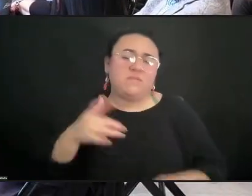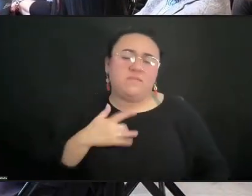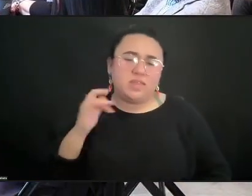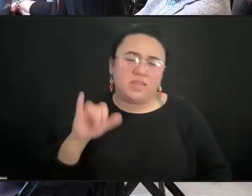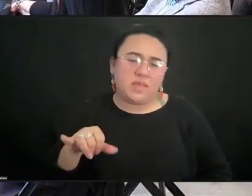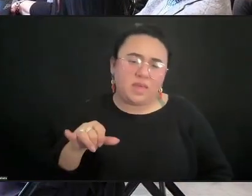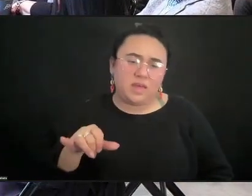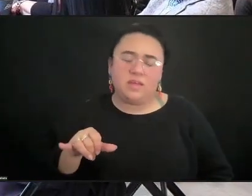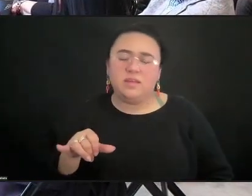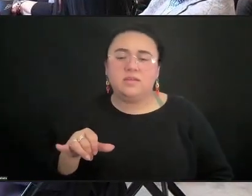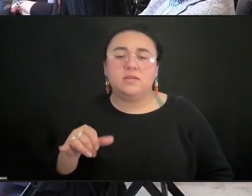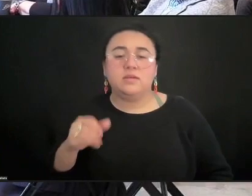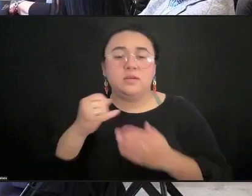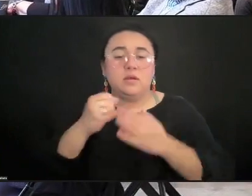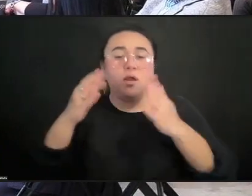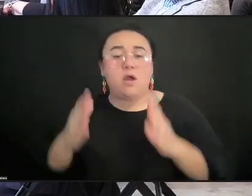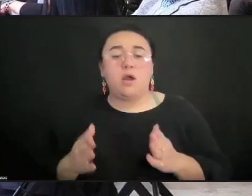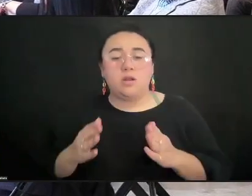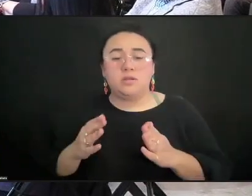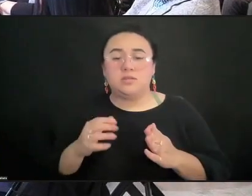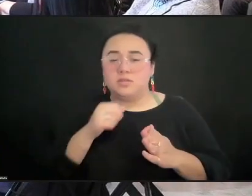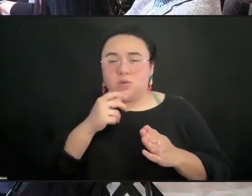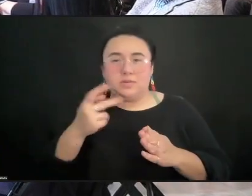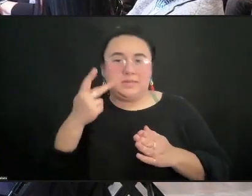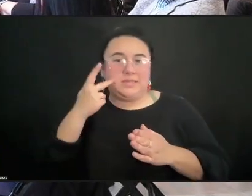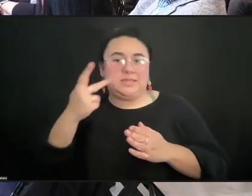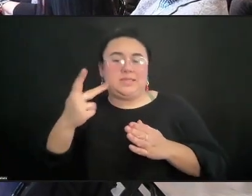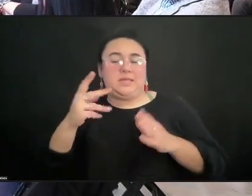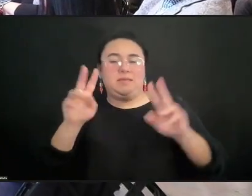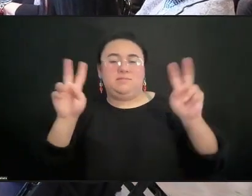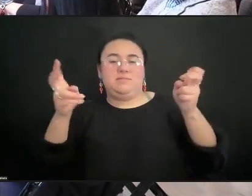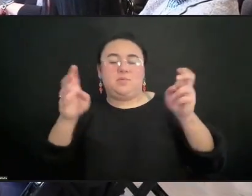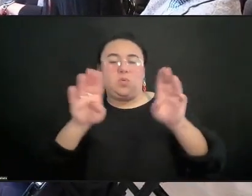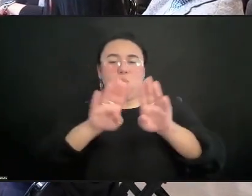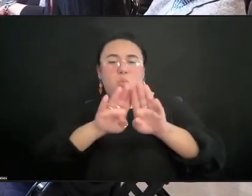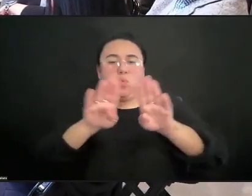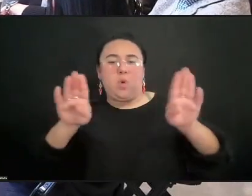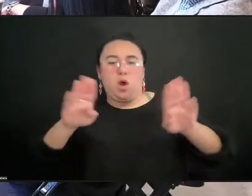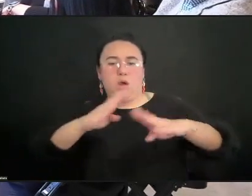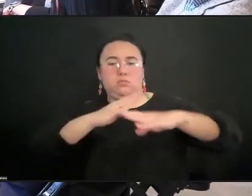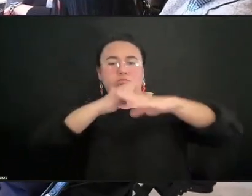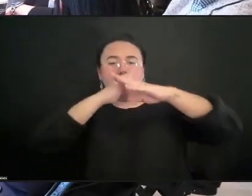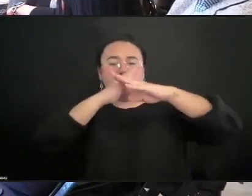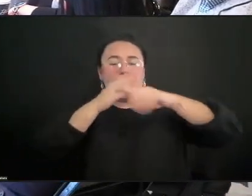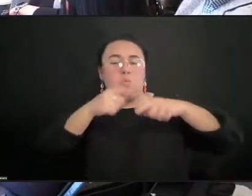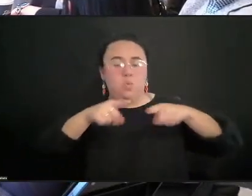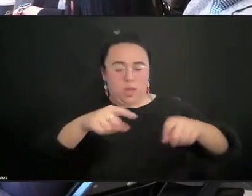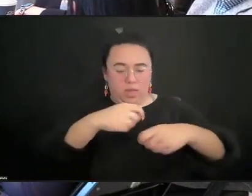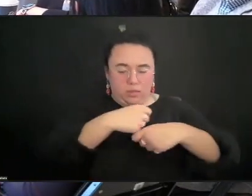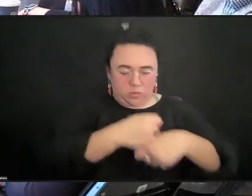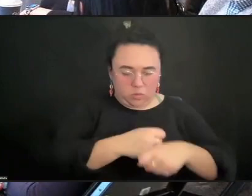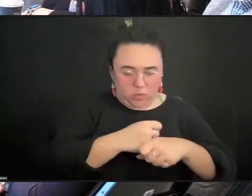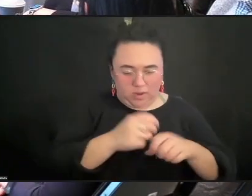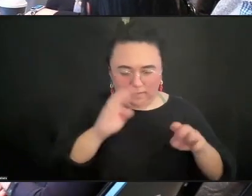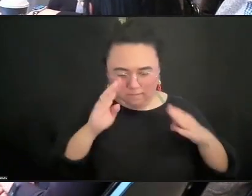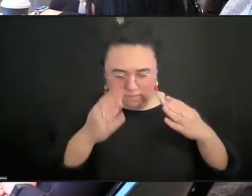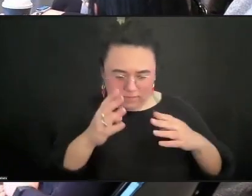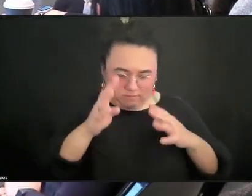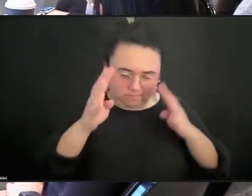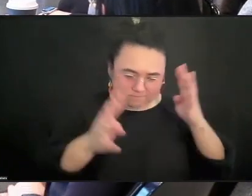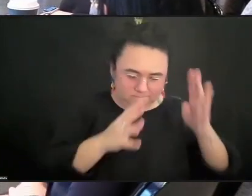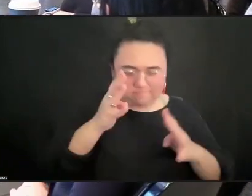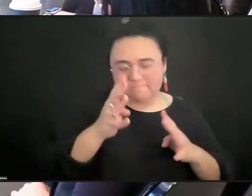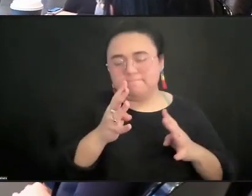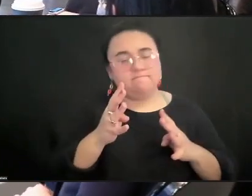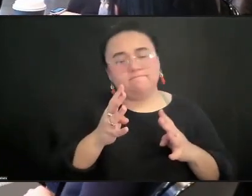Artists don't see that wall when they're in the mode of creating. I think that it's a